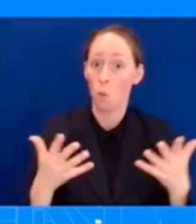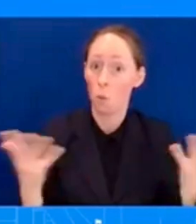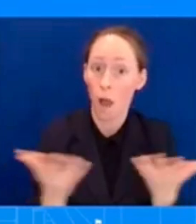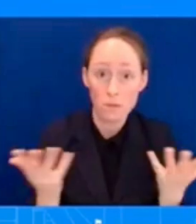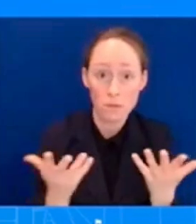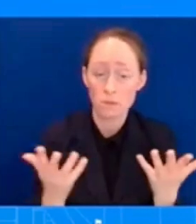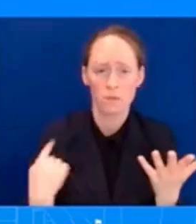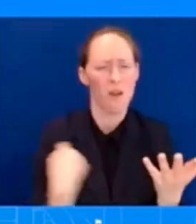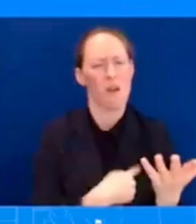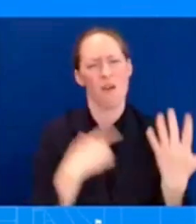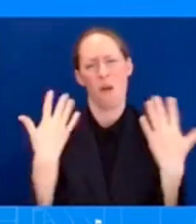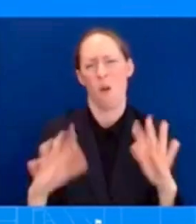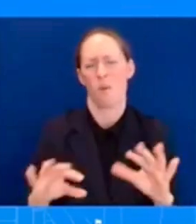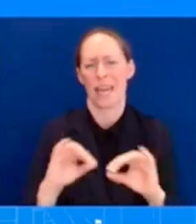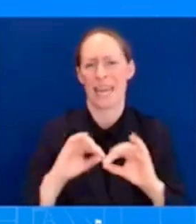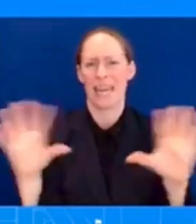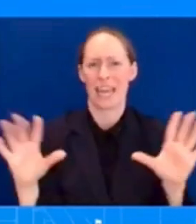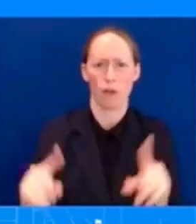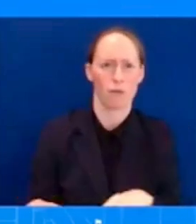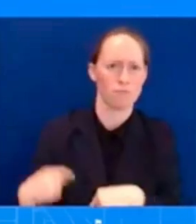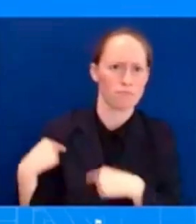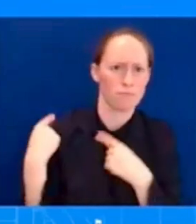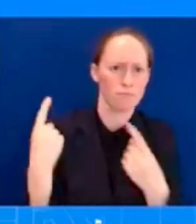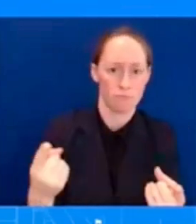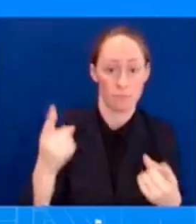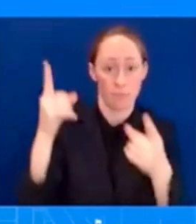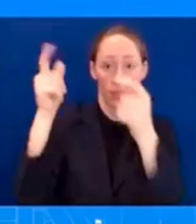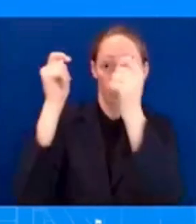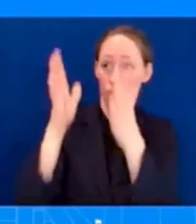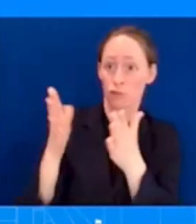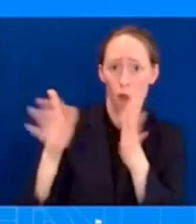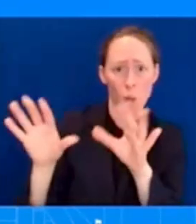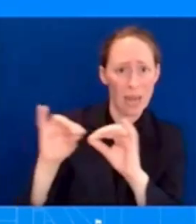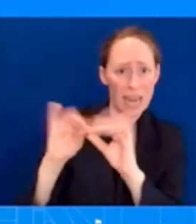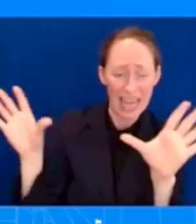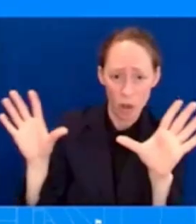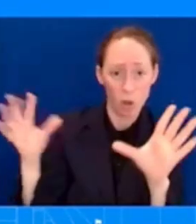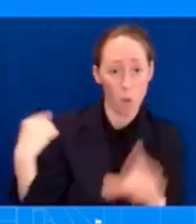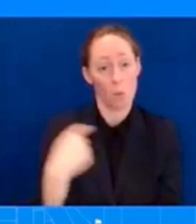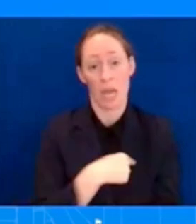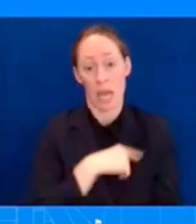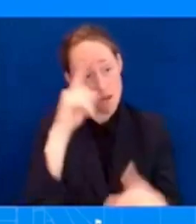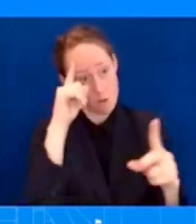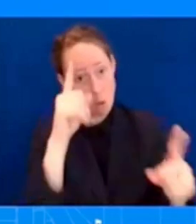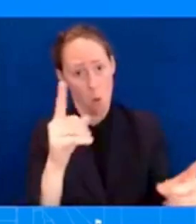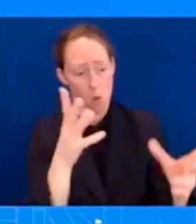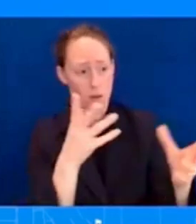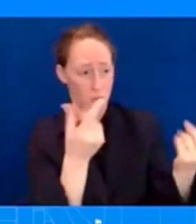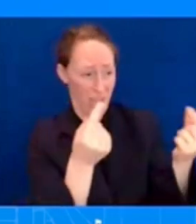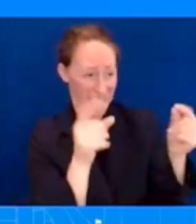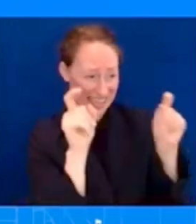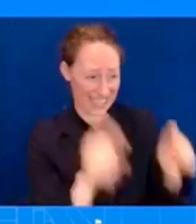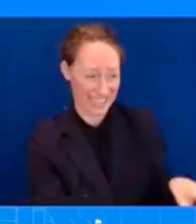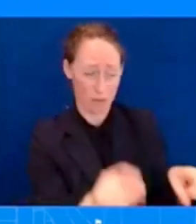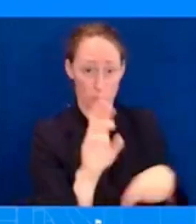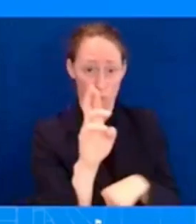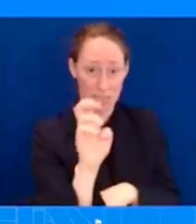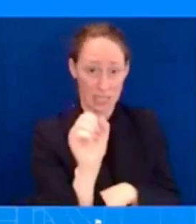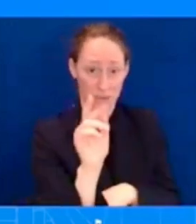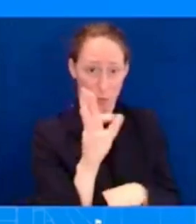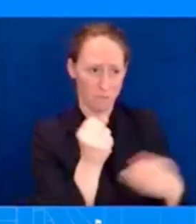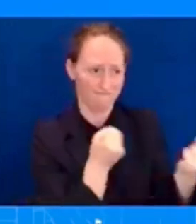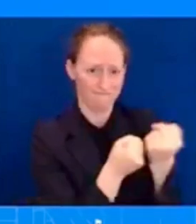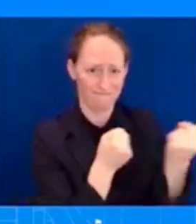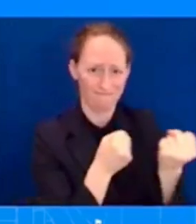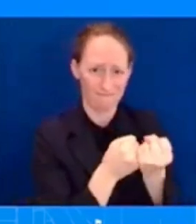all of the support and resources that they need at this time. And so that's going to be our focus. And we'll let the investigation, the local government deal with the investigation. Go ahead.